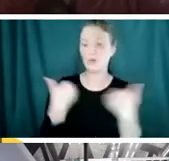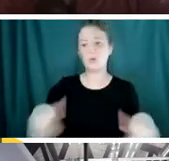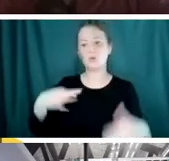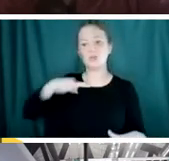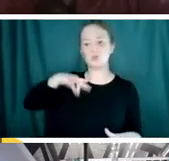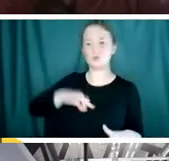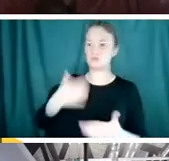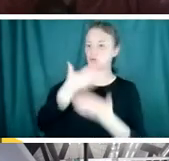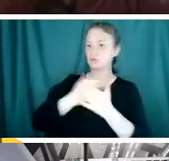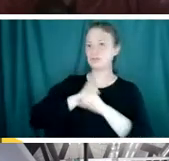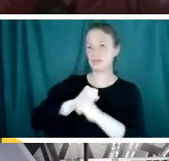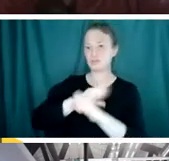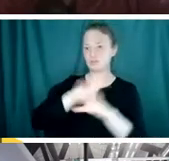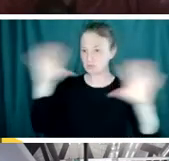said,